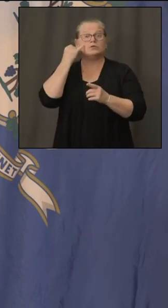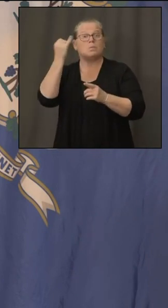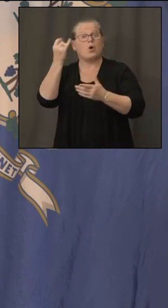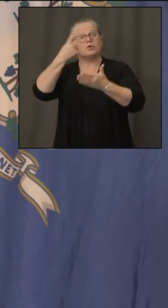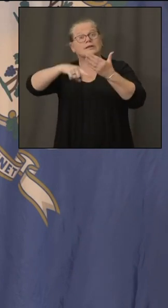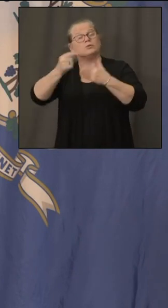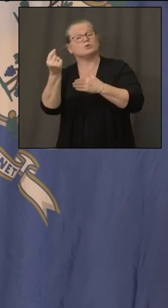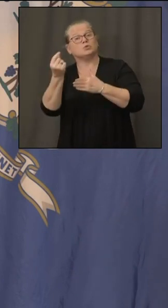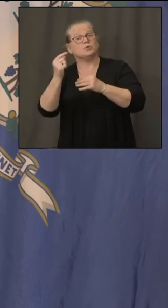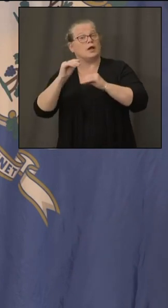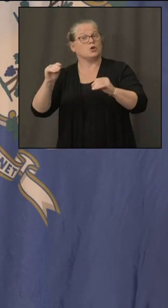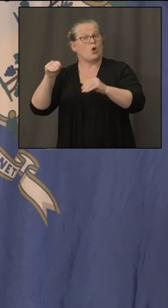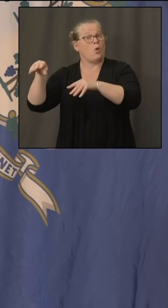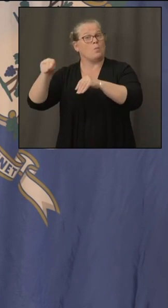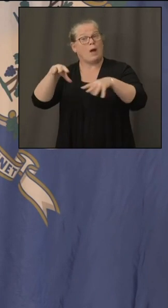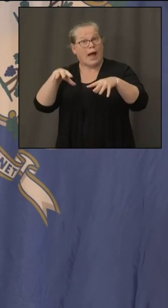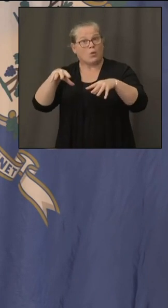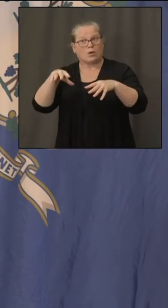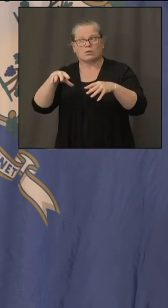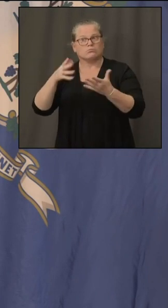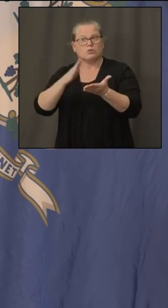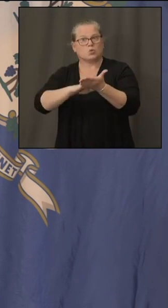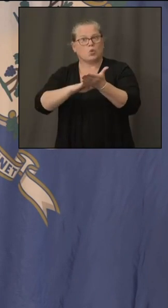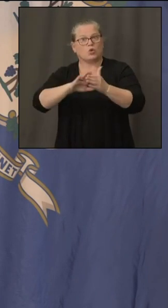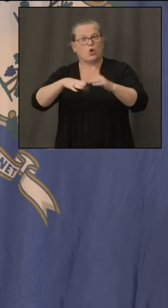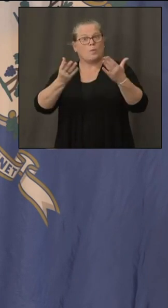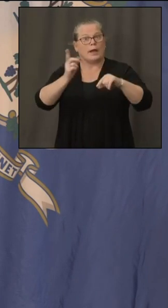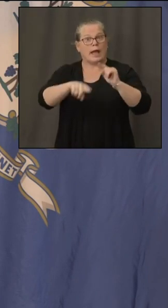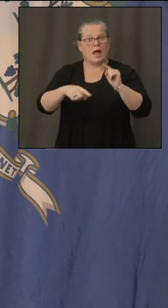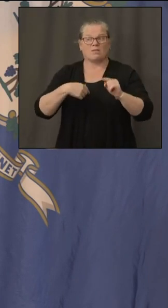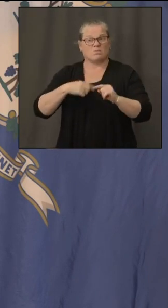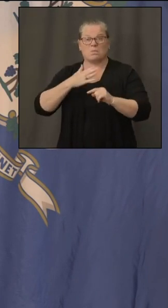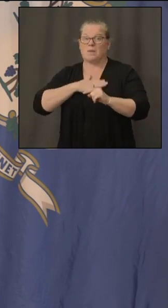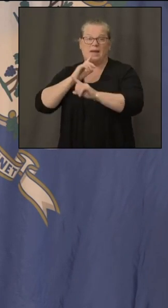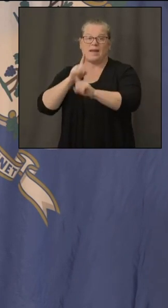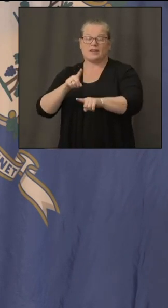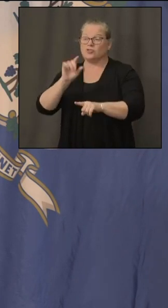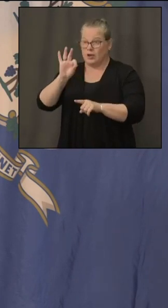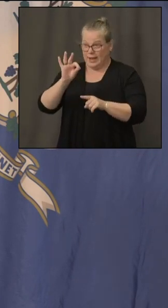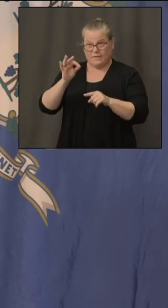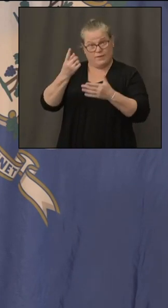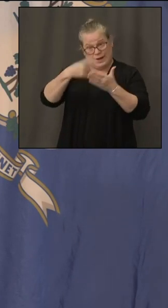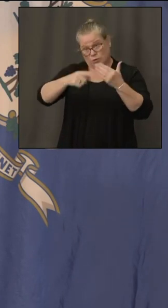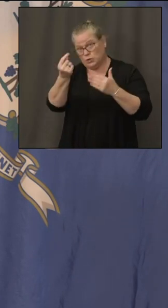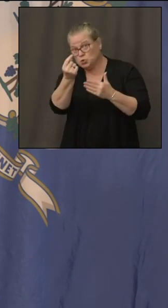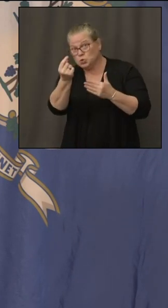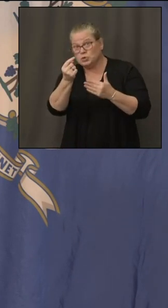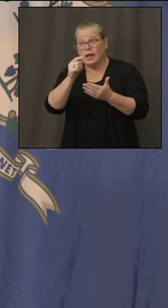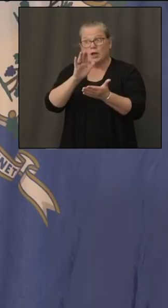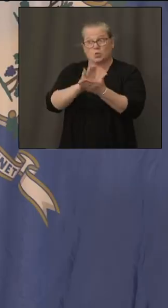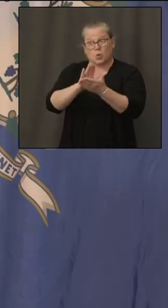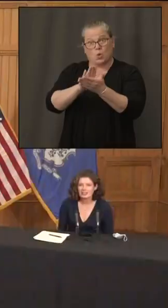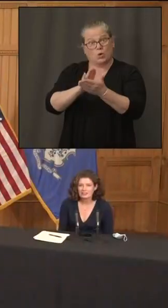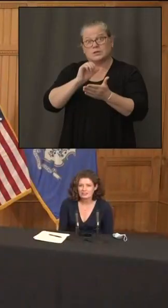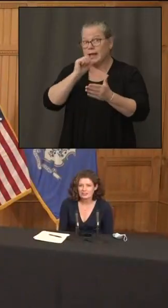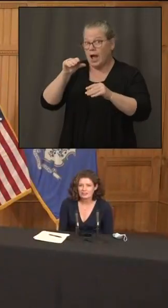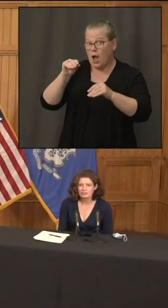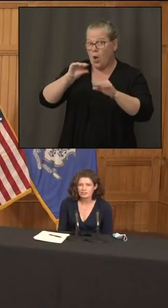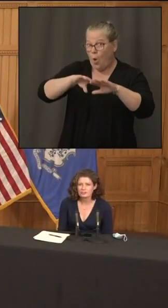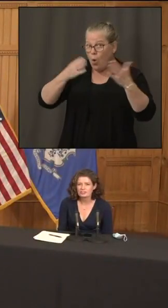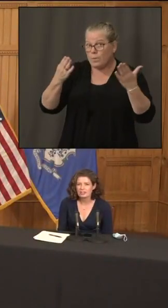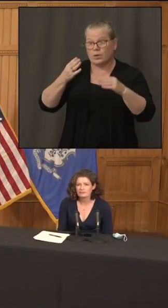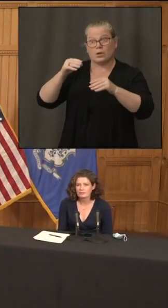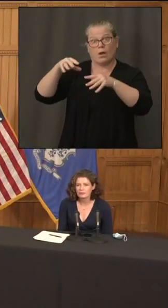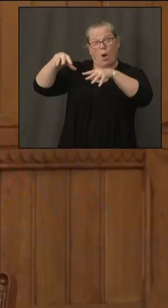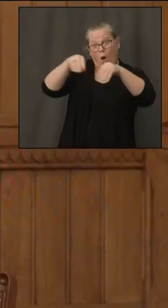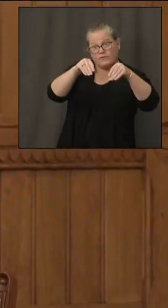and i said i'd be really angry if the schools were not open available for voting on tuesday and i can follow up to say that uh